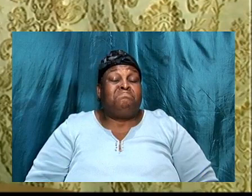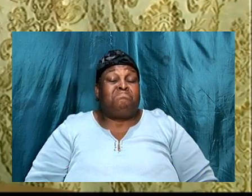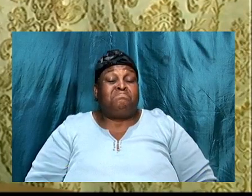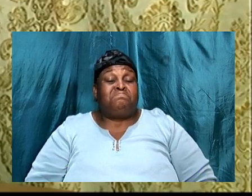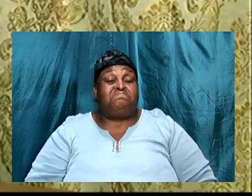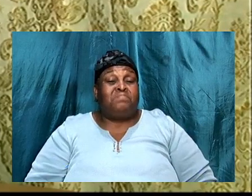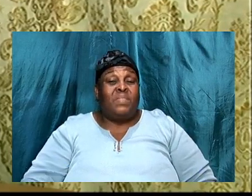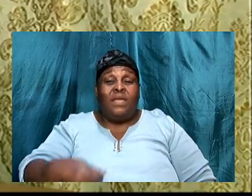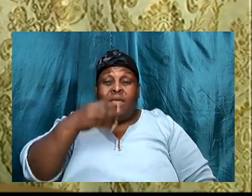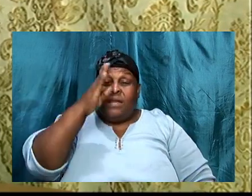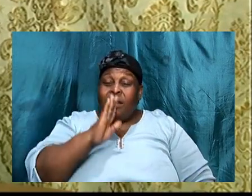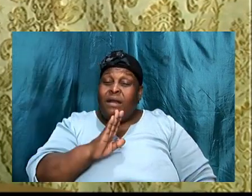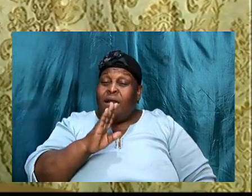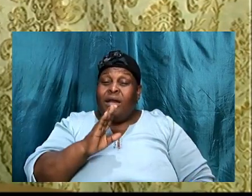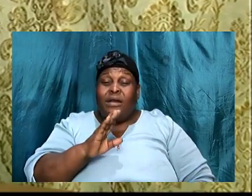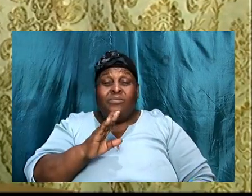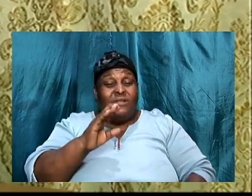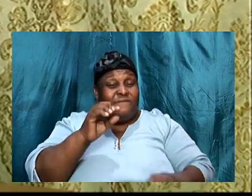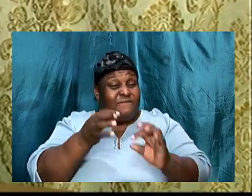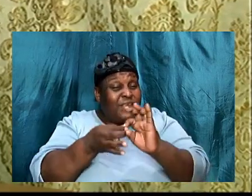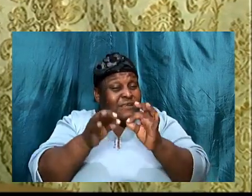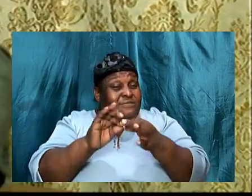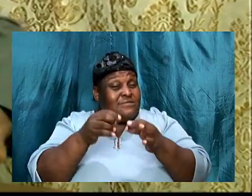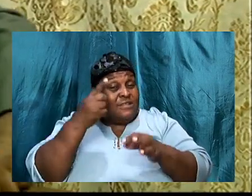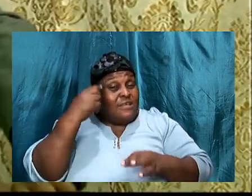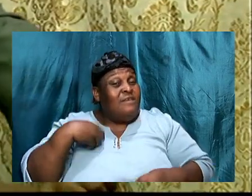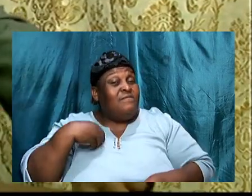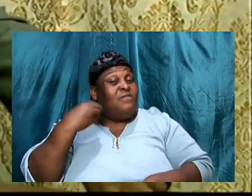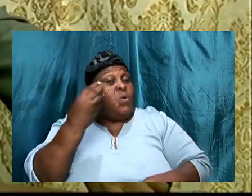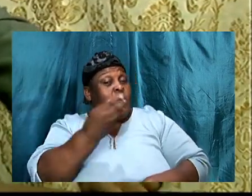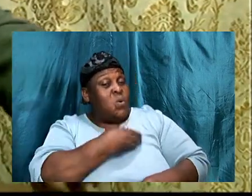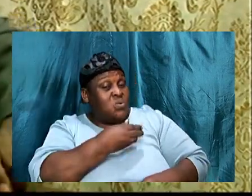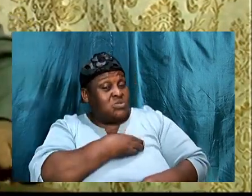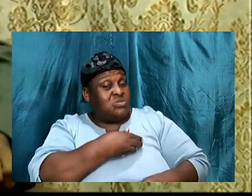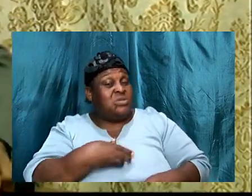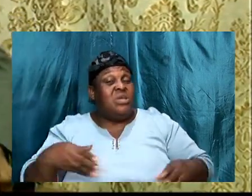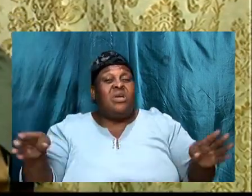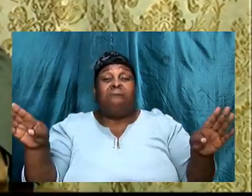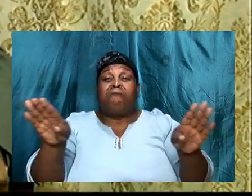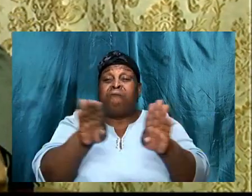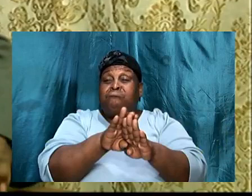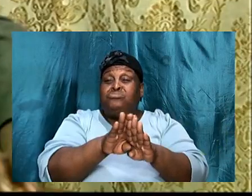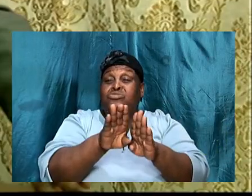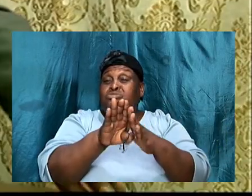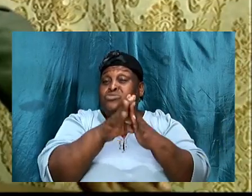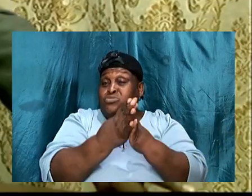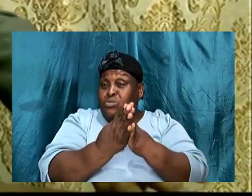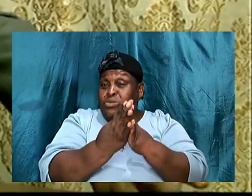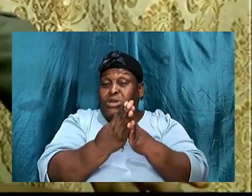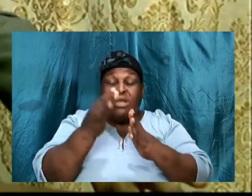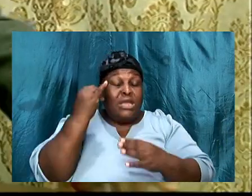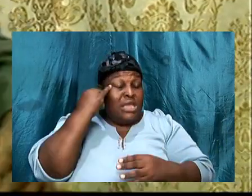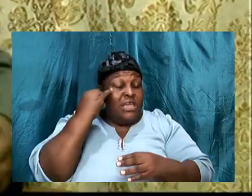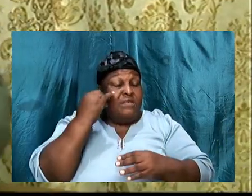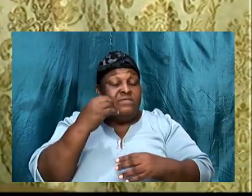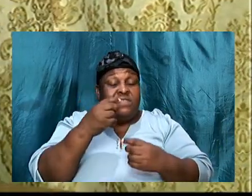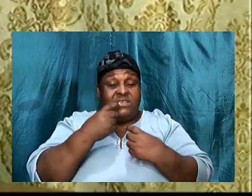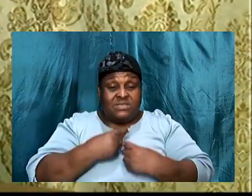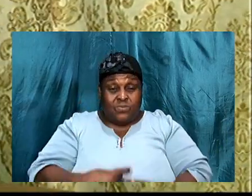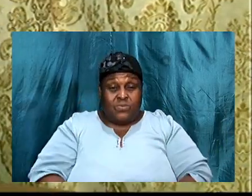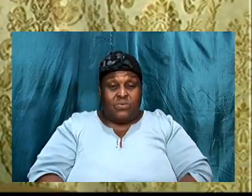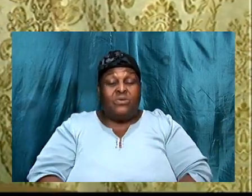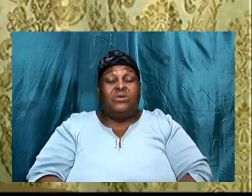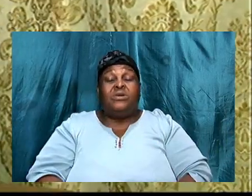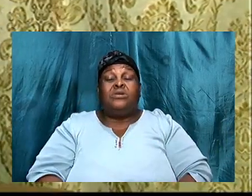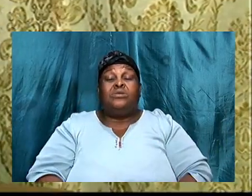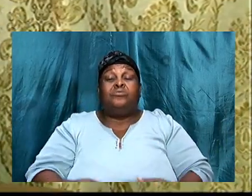God will work, all things for us, and close the door, if we desire, to do his will, close the doors, and open